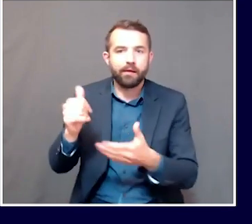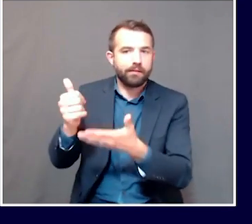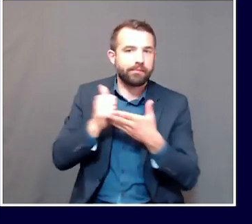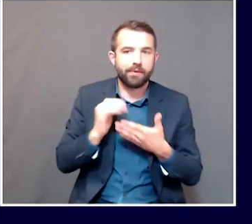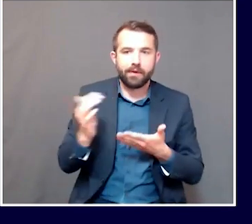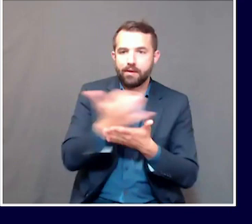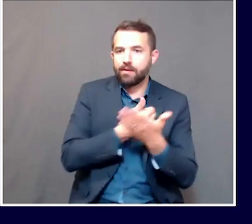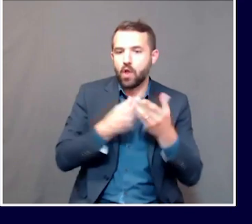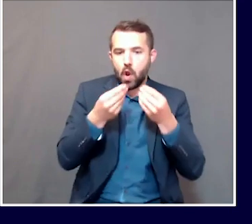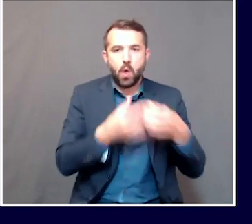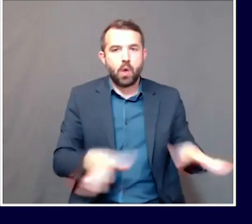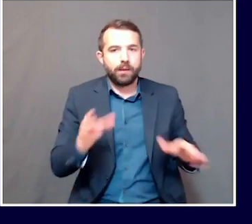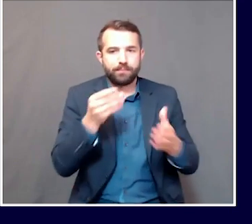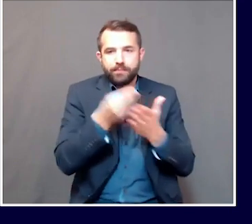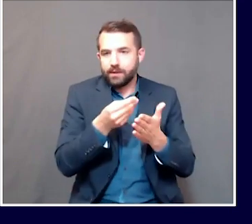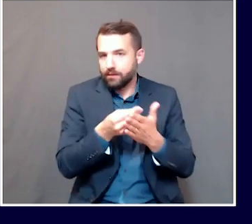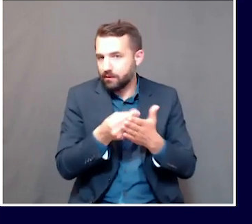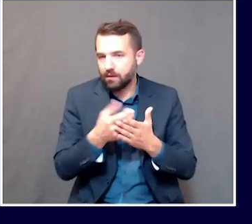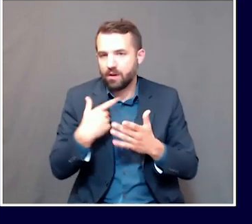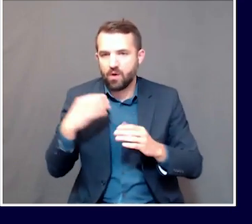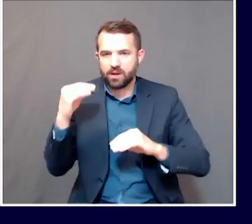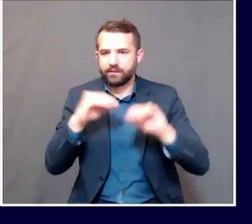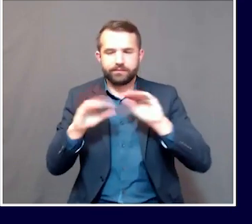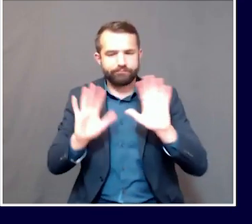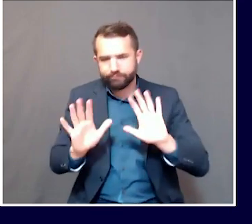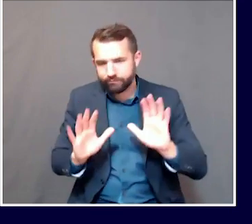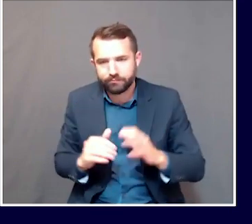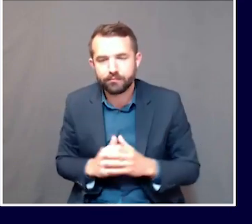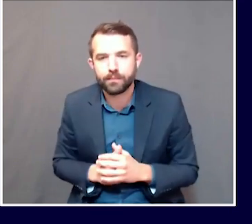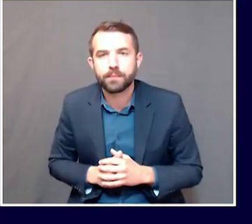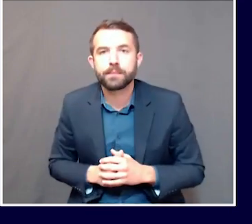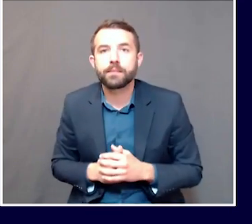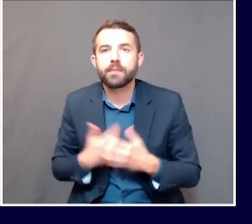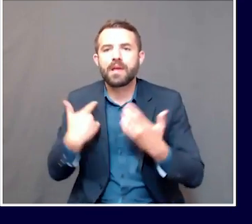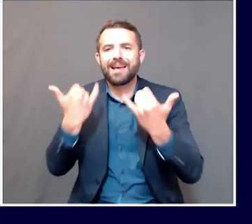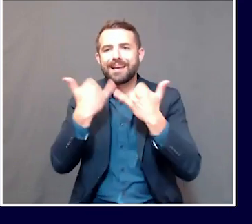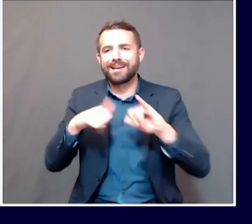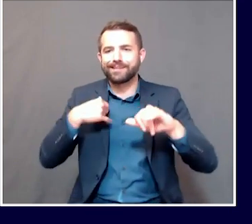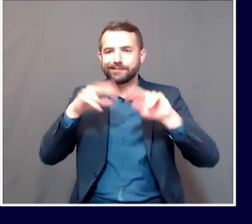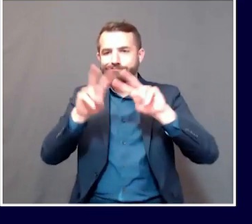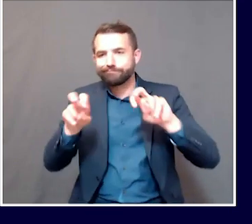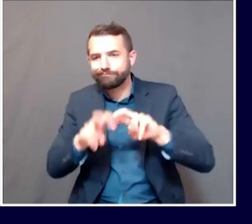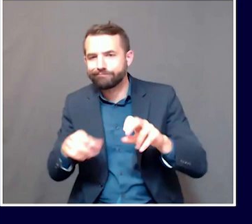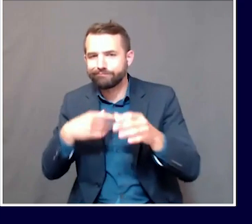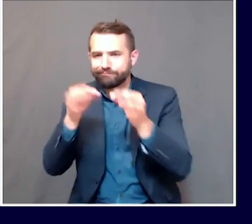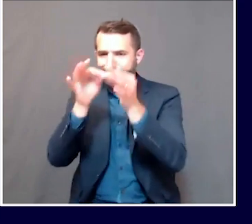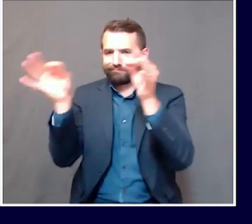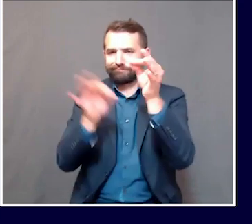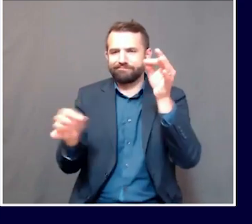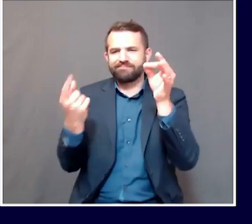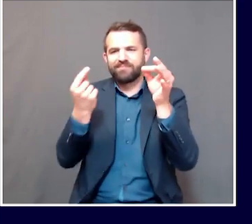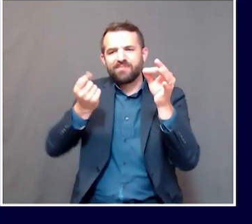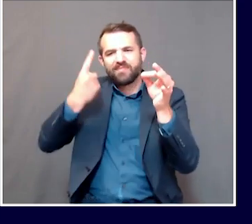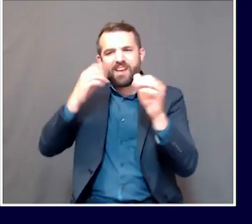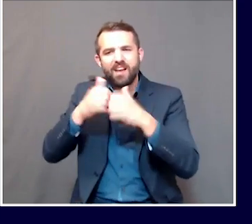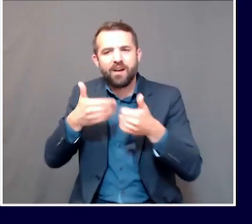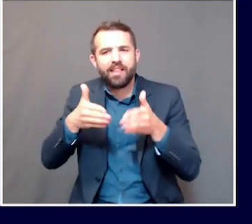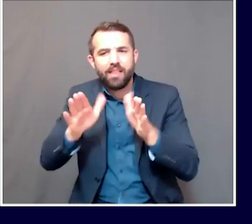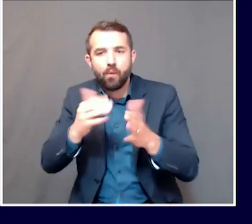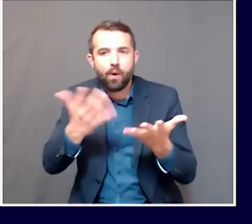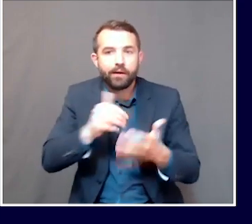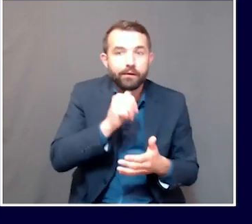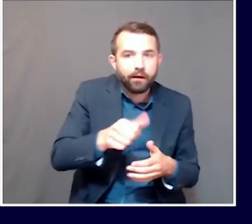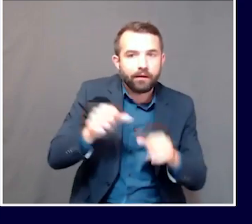government or non-government. So we're looking at the language, and we're looking at legislative input, and we're looking to Congress to